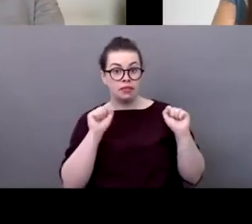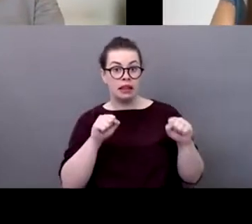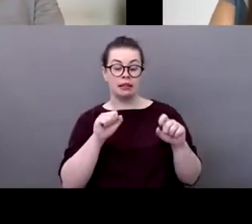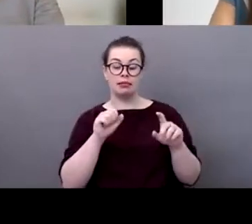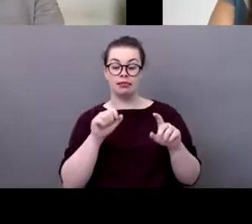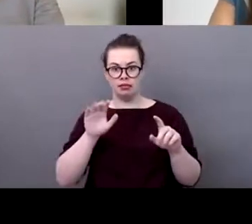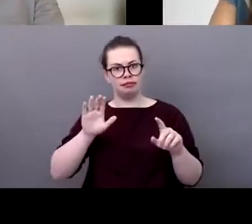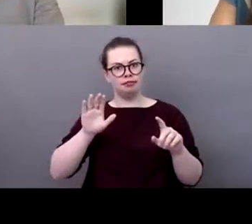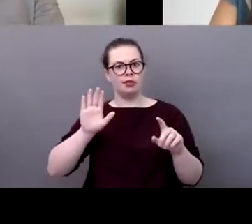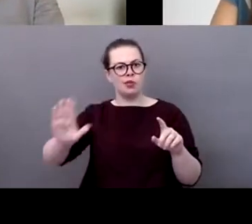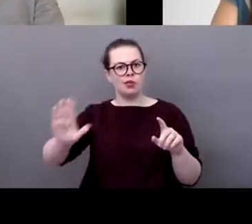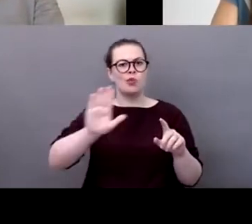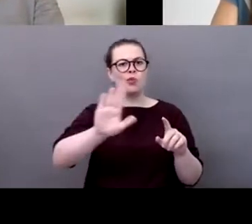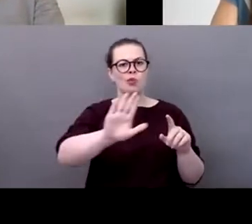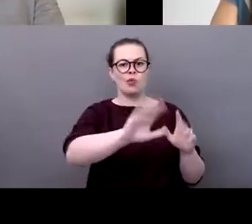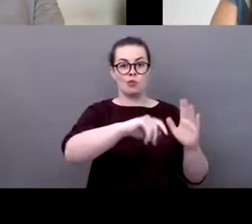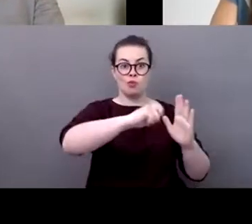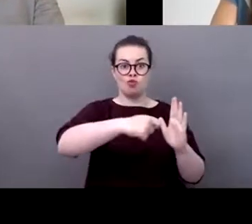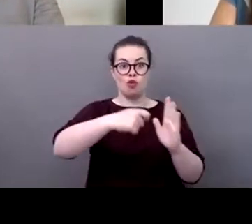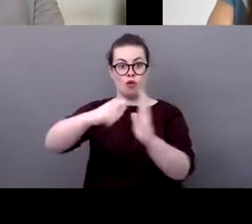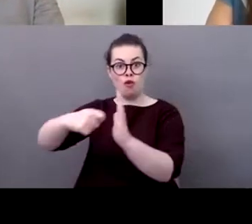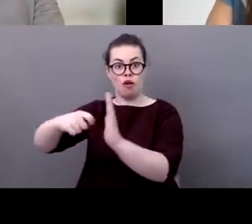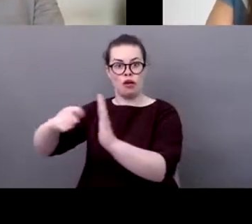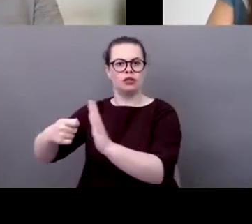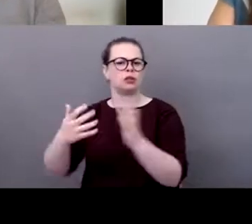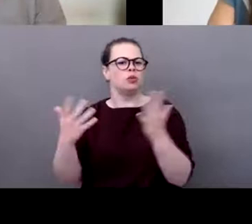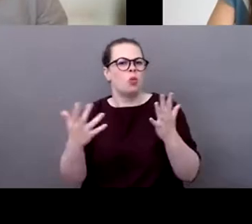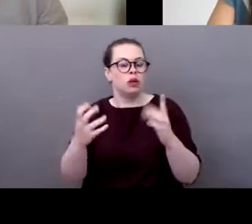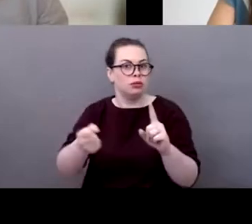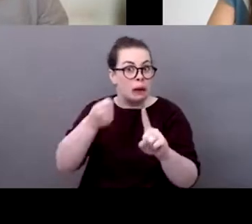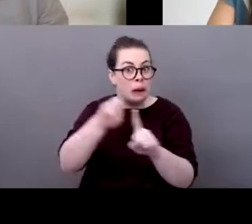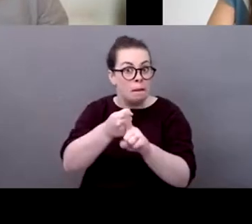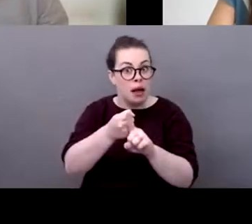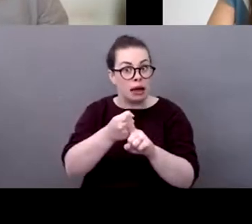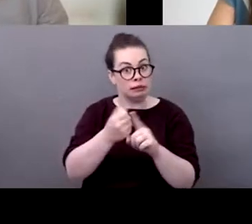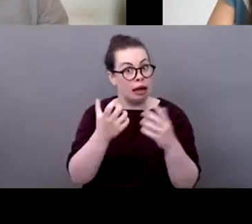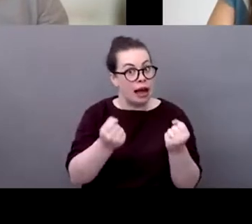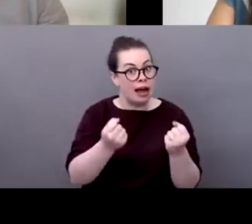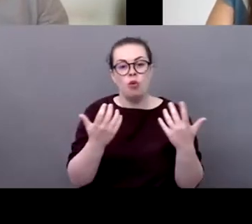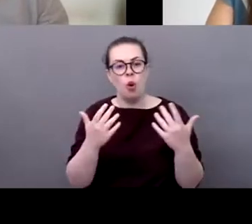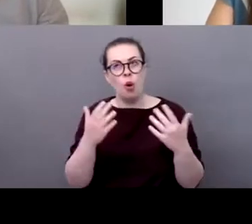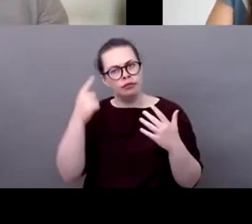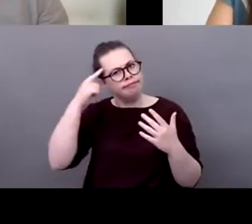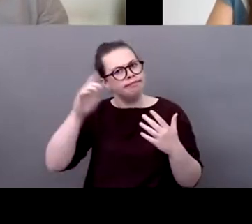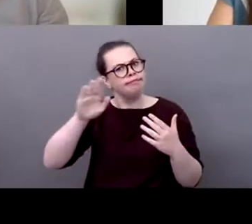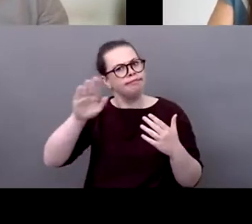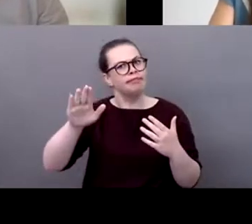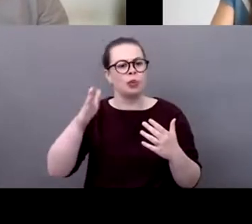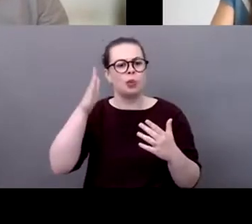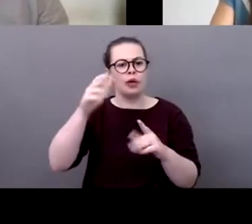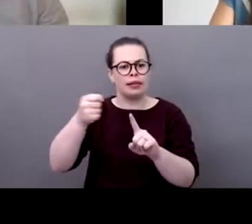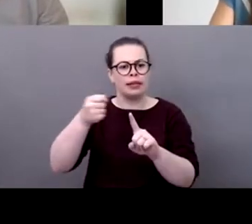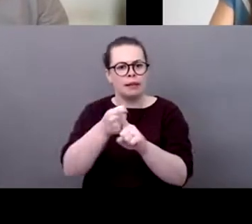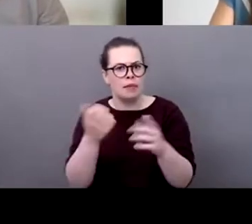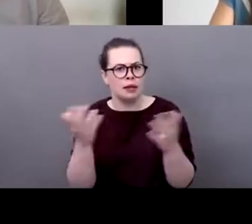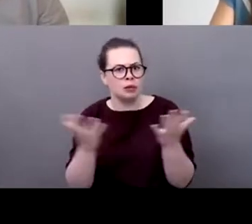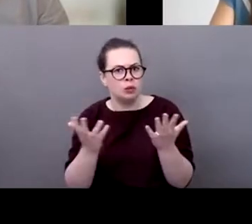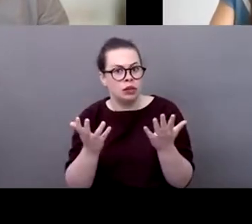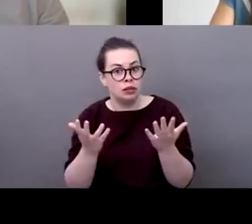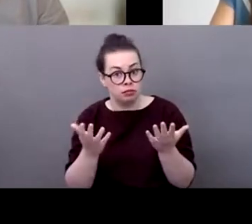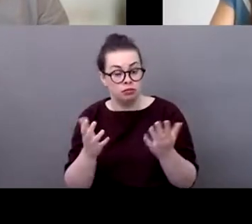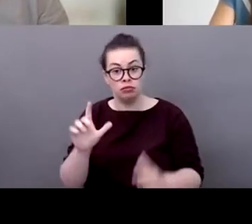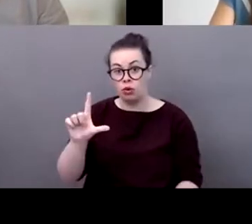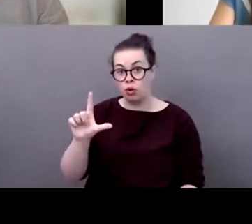the impacts you you expect them to have i don't know if lori you want to to go on that or if yan